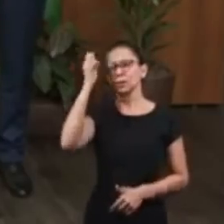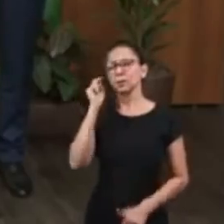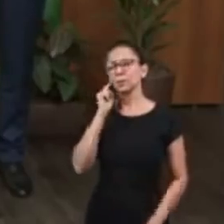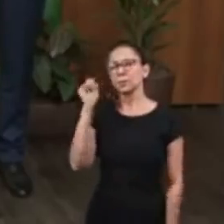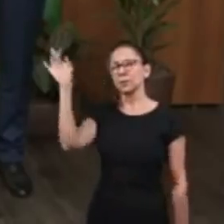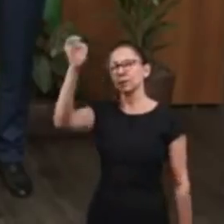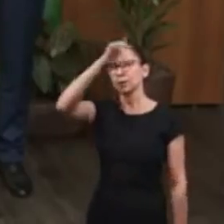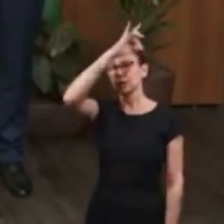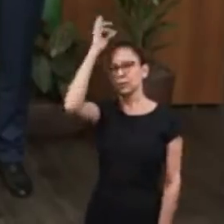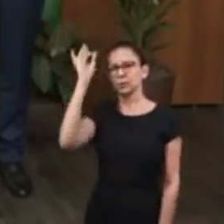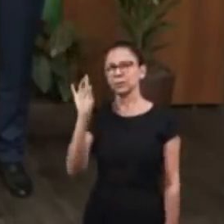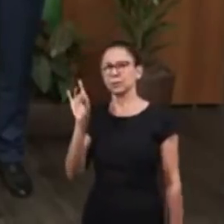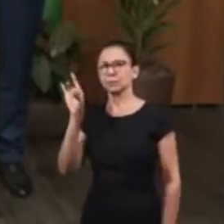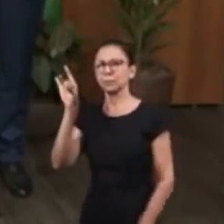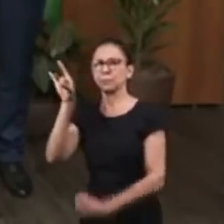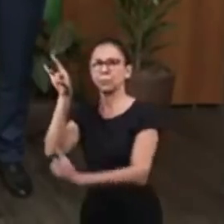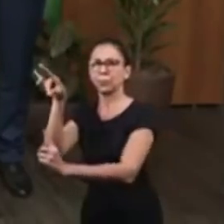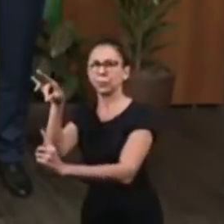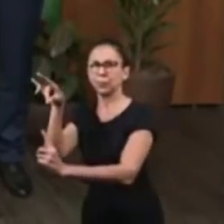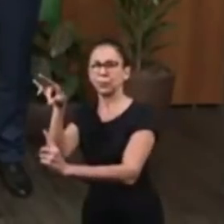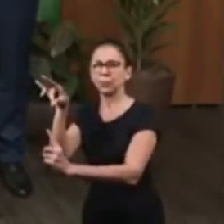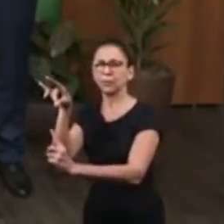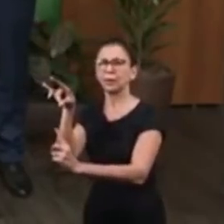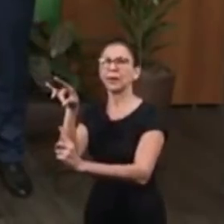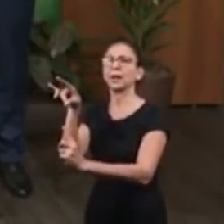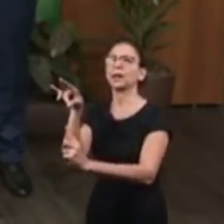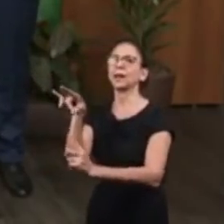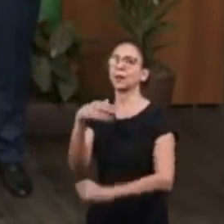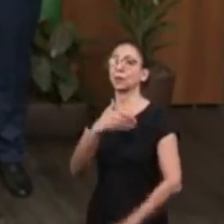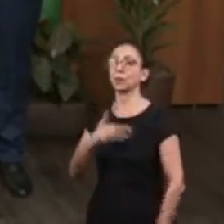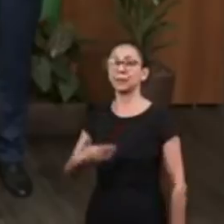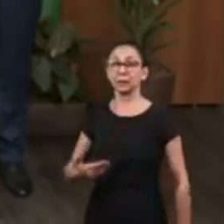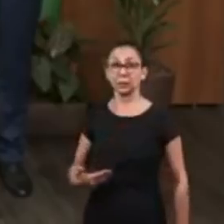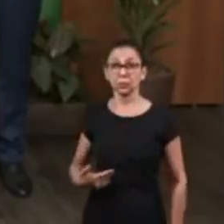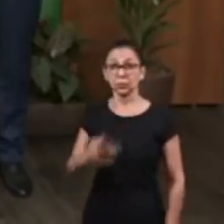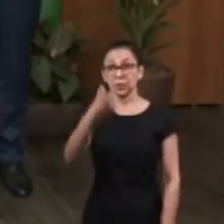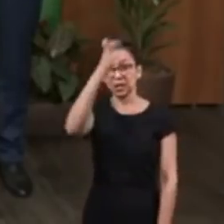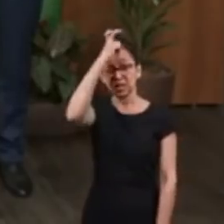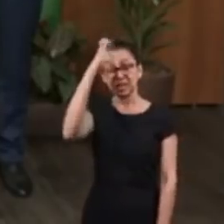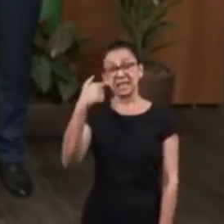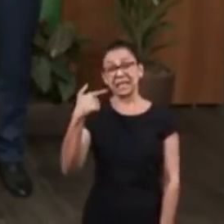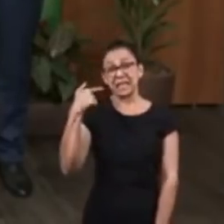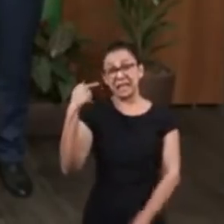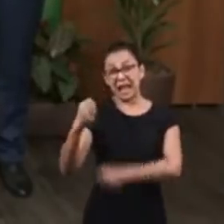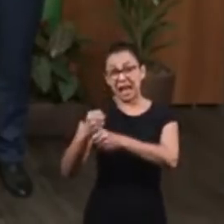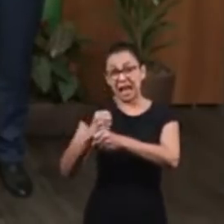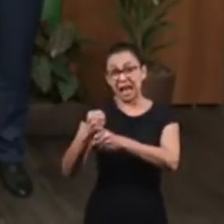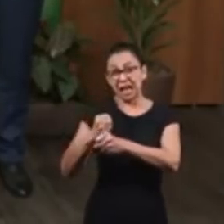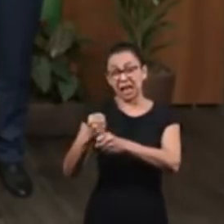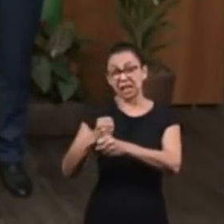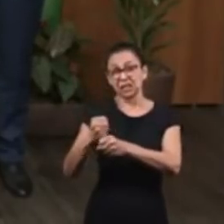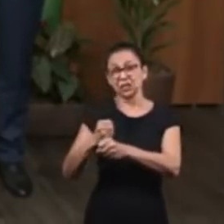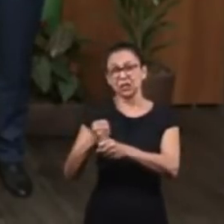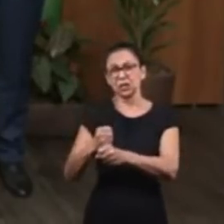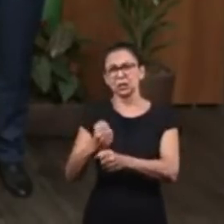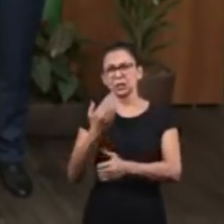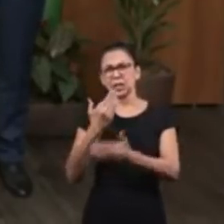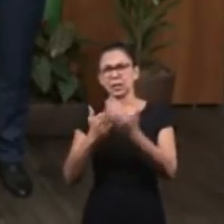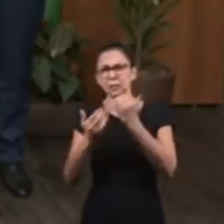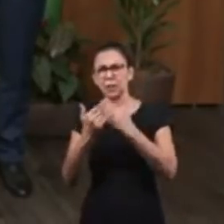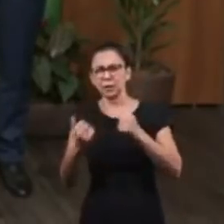in Joseph's life. Joseph, as the governor of Egypt, during seven years of abundance of food,